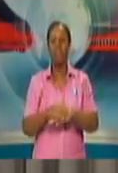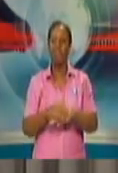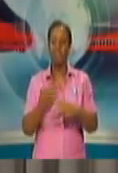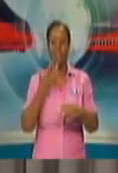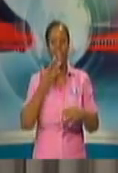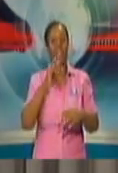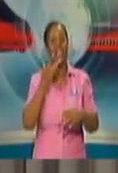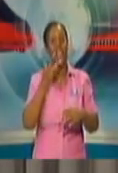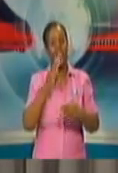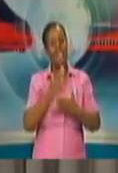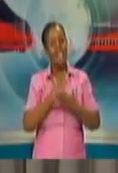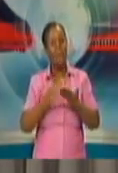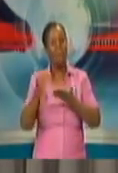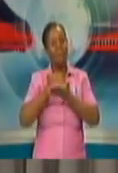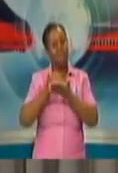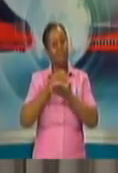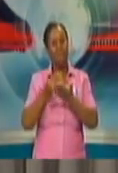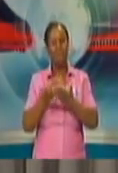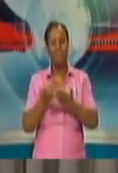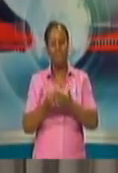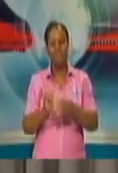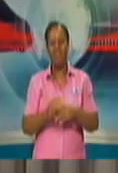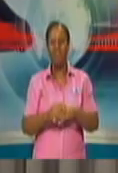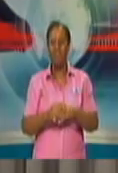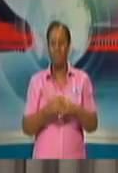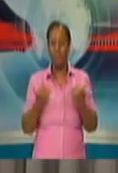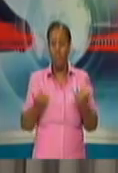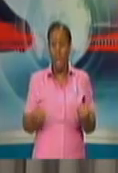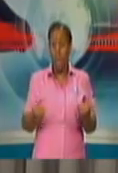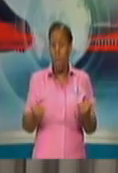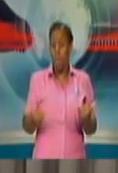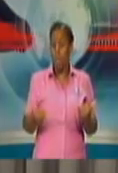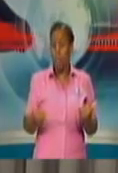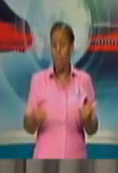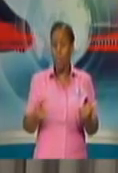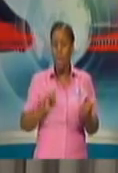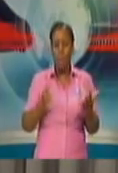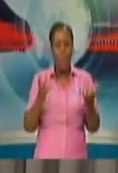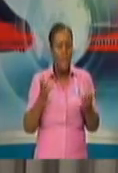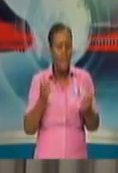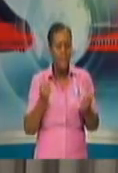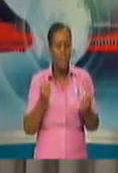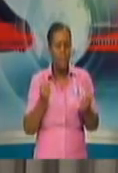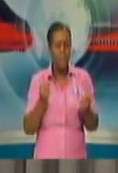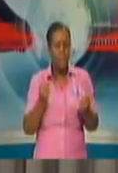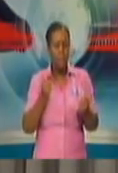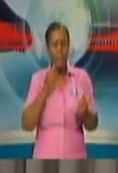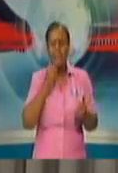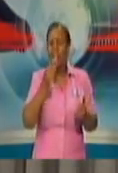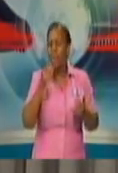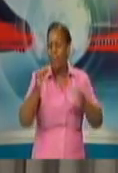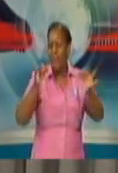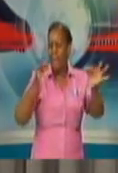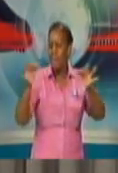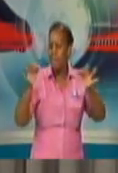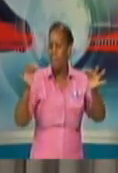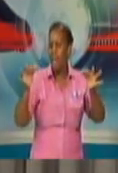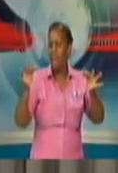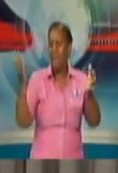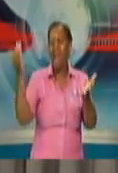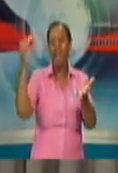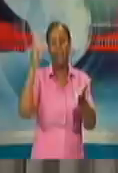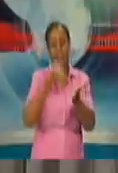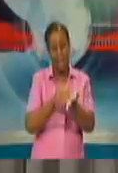subsectors. At this stage, I just want to say again that from the Ministry of Trade